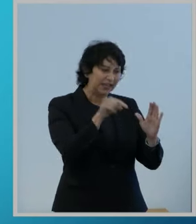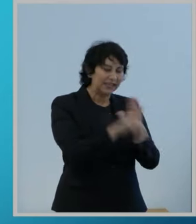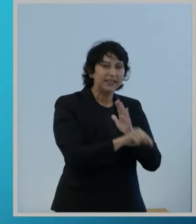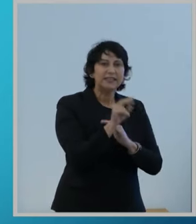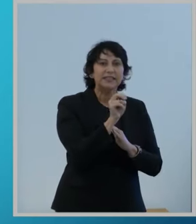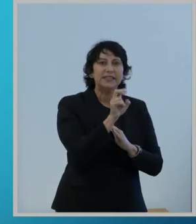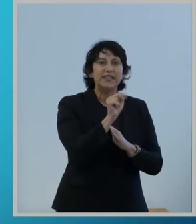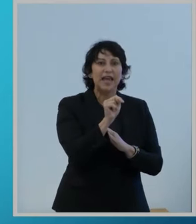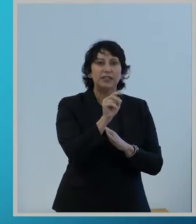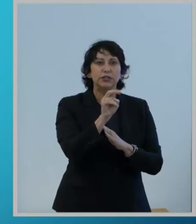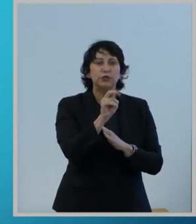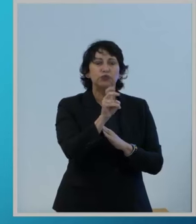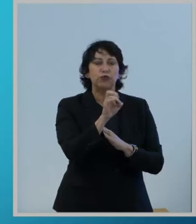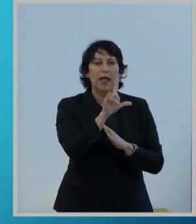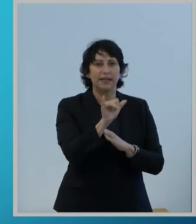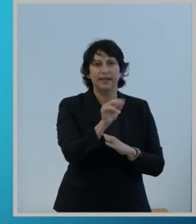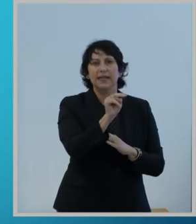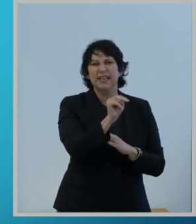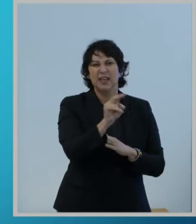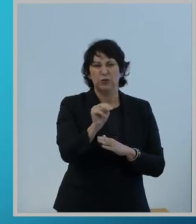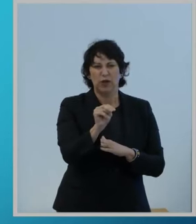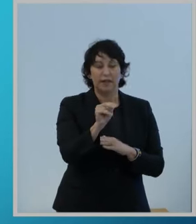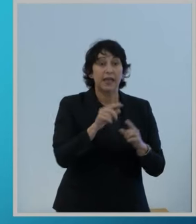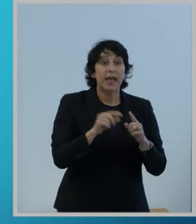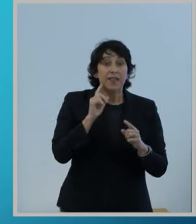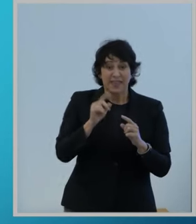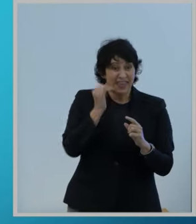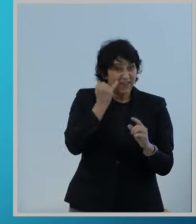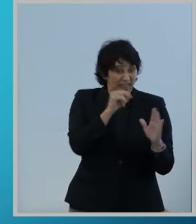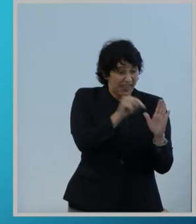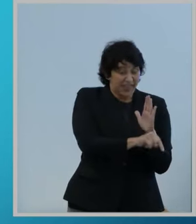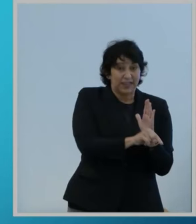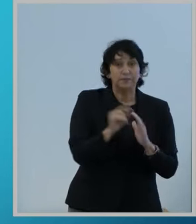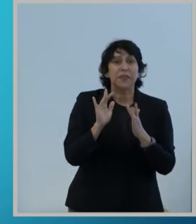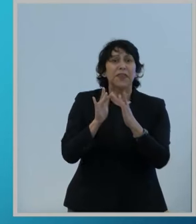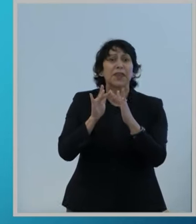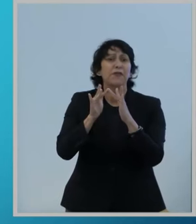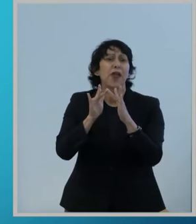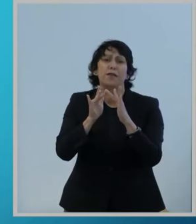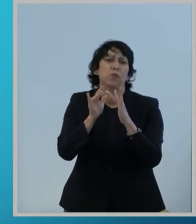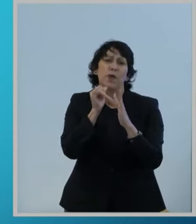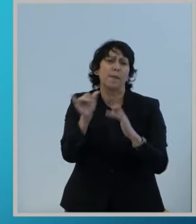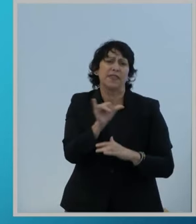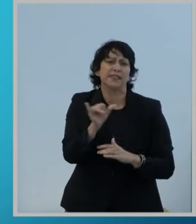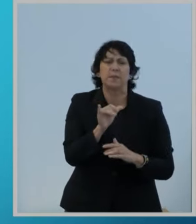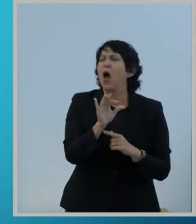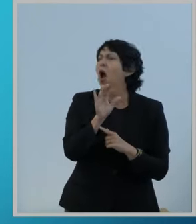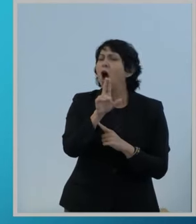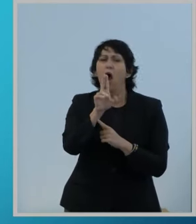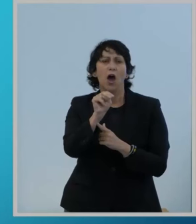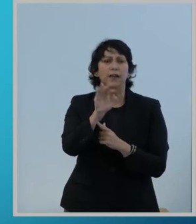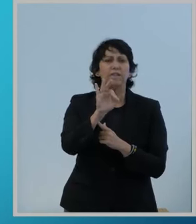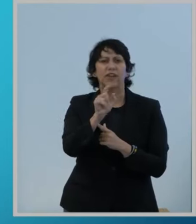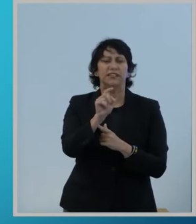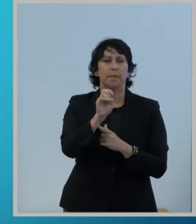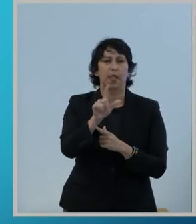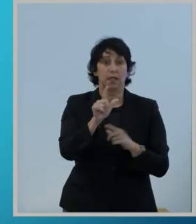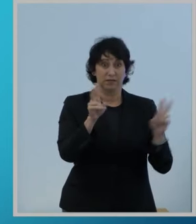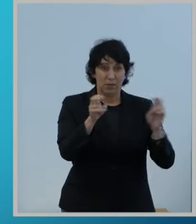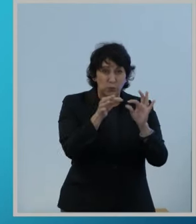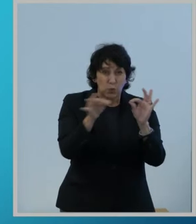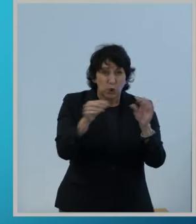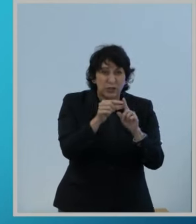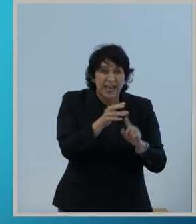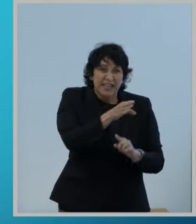the Internet will never be the same, unfixable, never be the same.